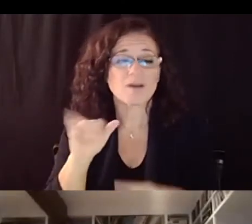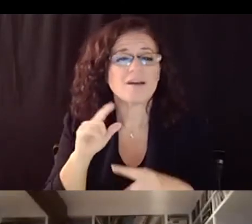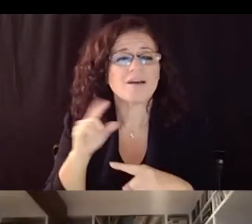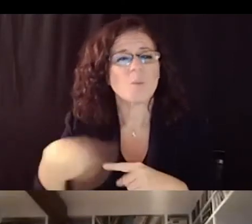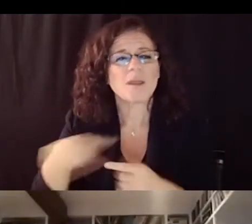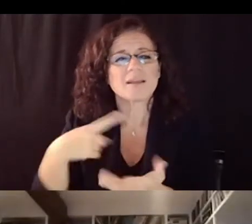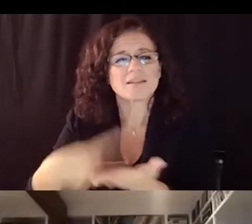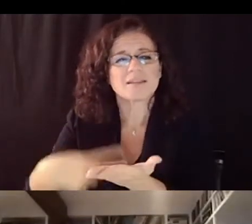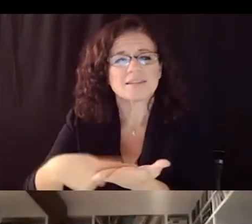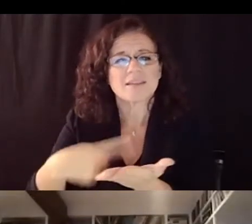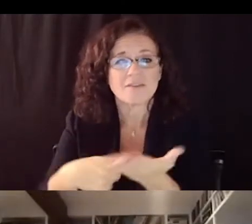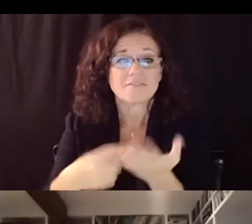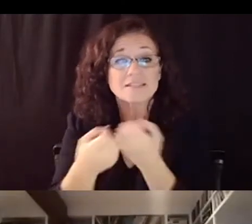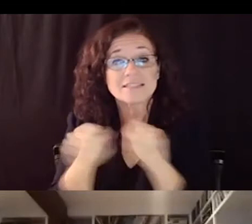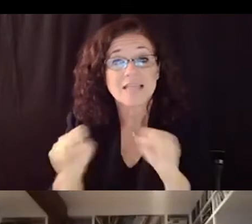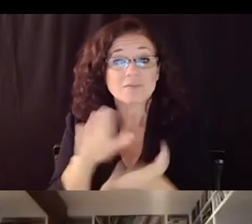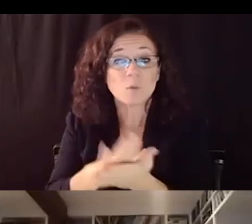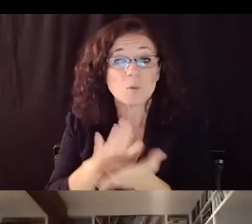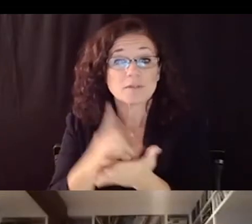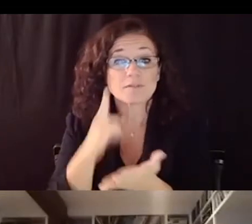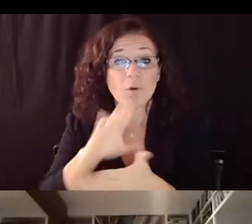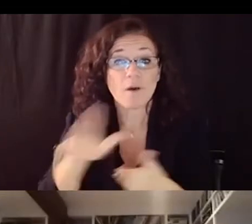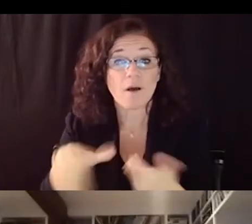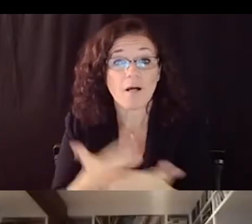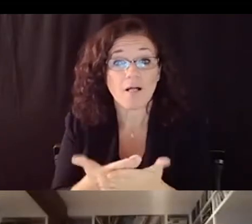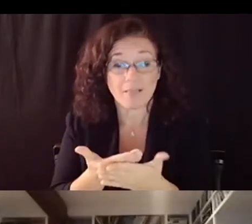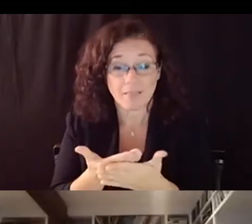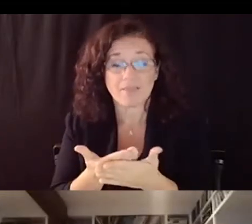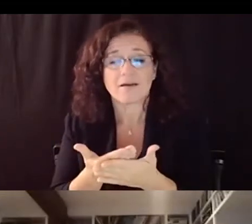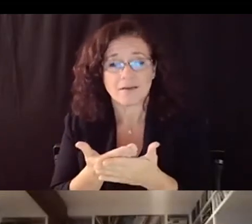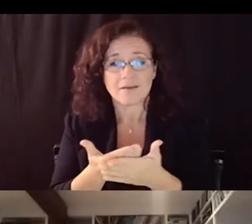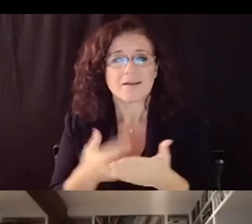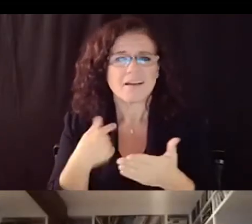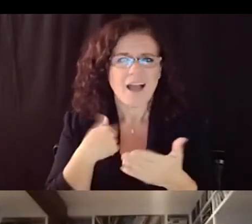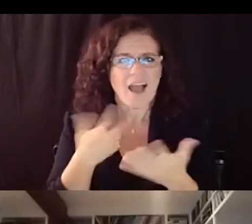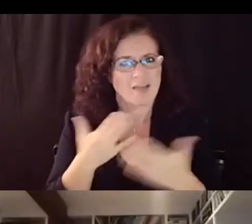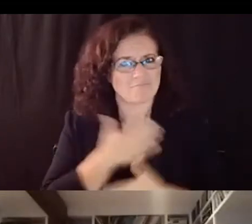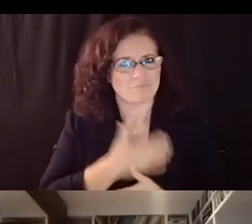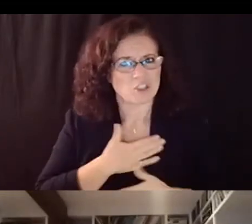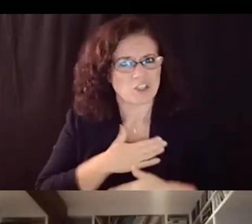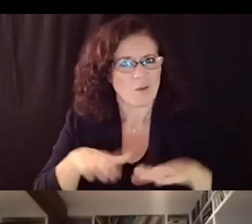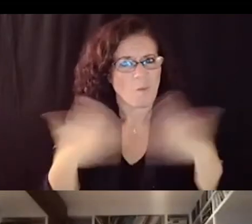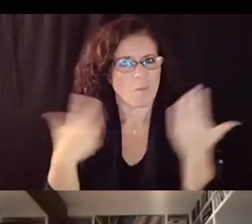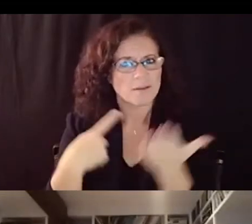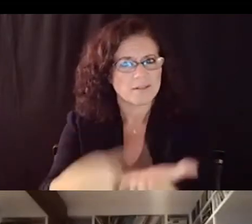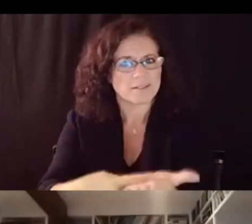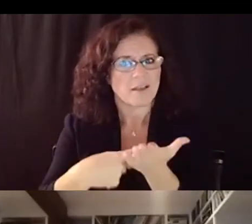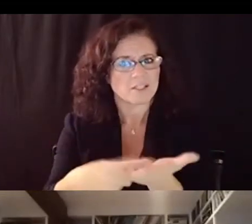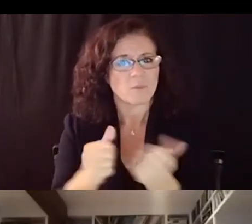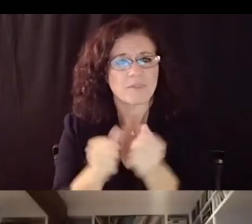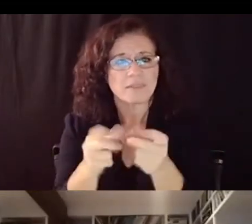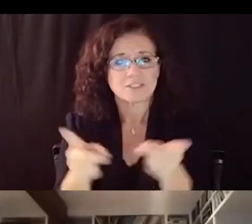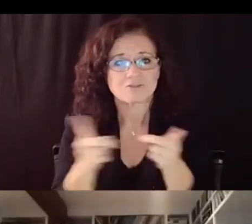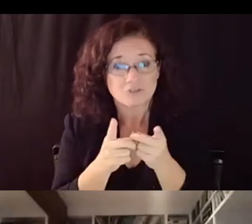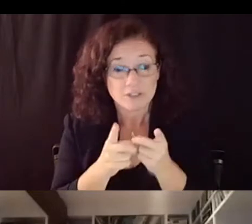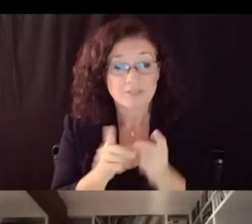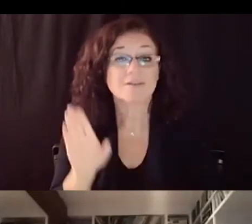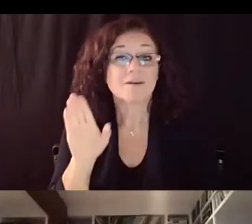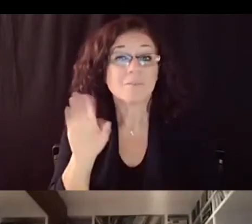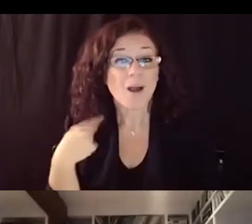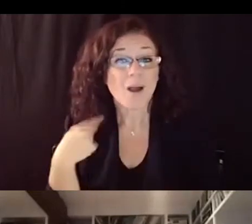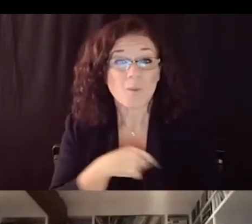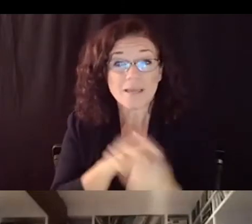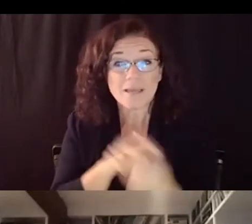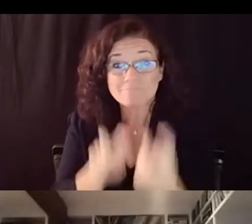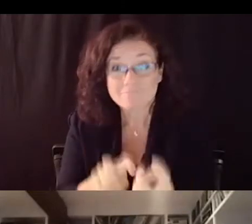begin that conversation with the district um i want to say that in our first meeting there were quite a few unanswered questions so i